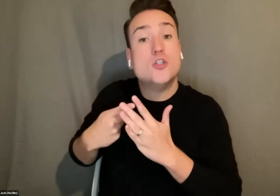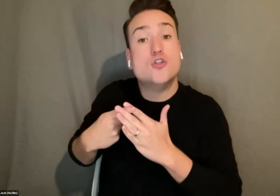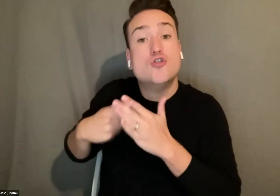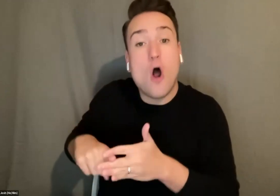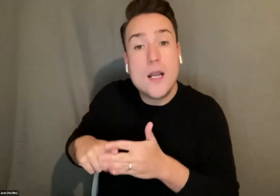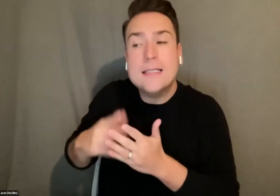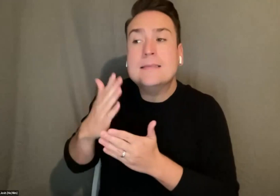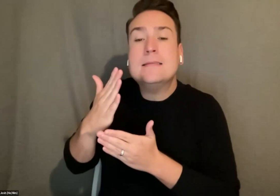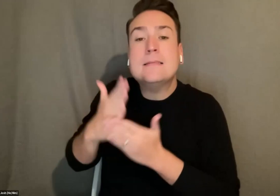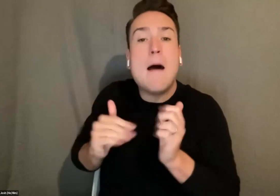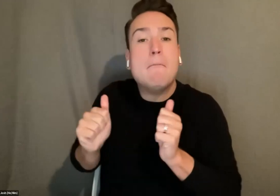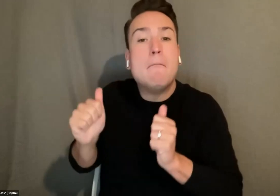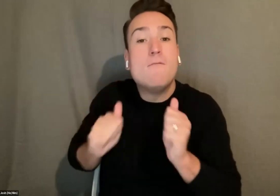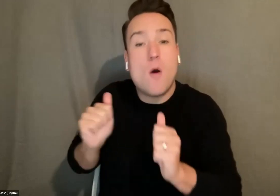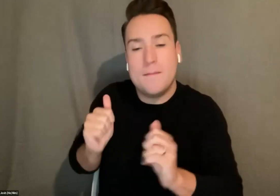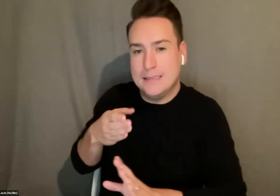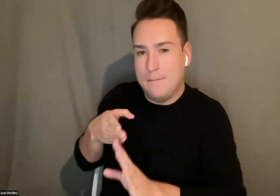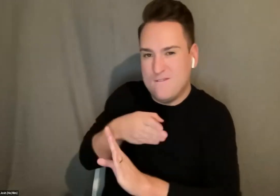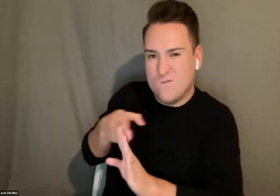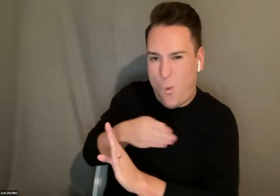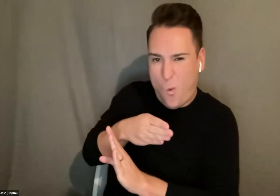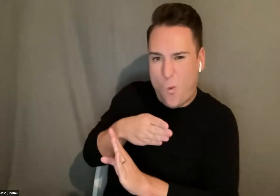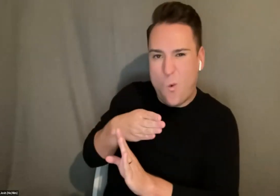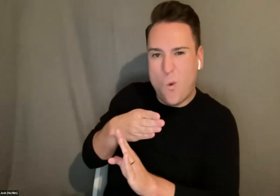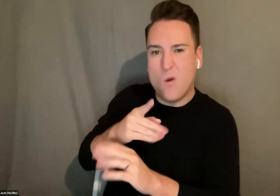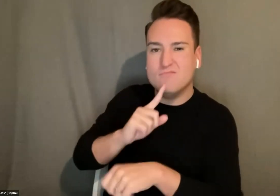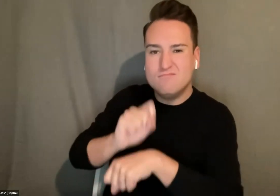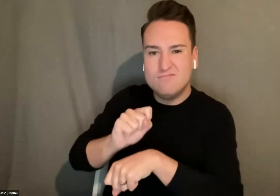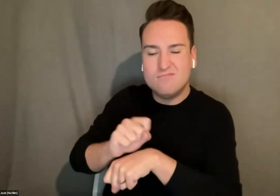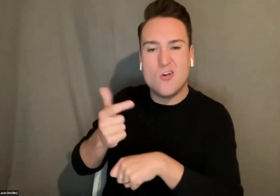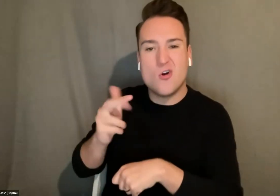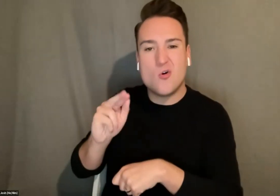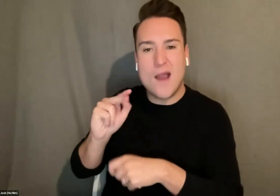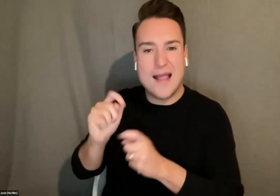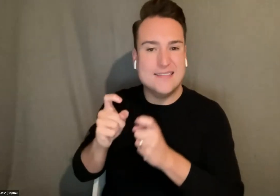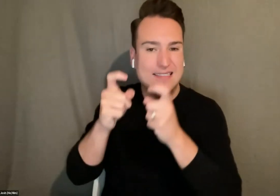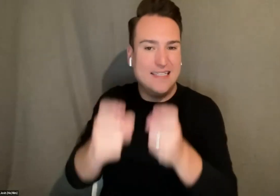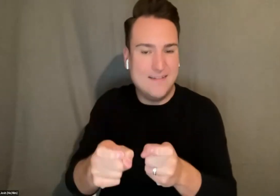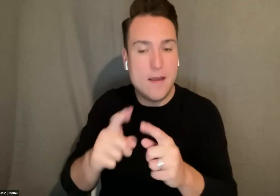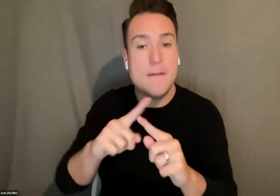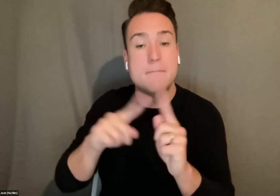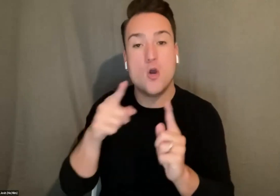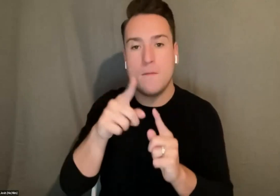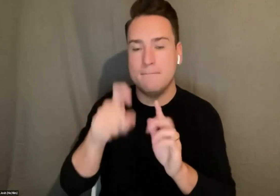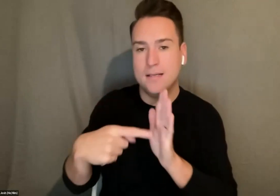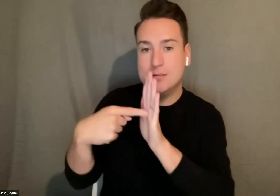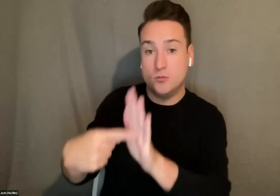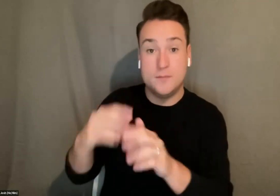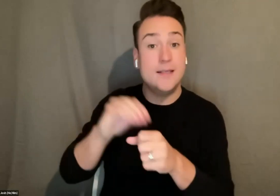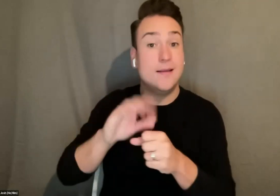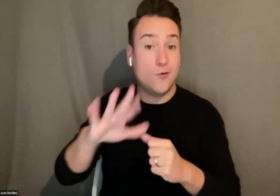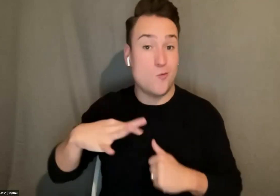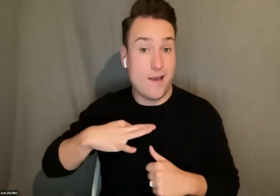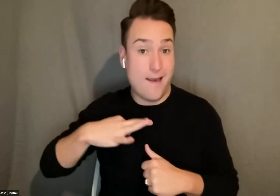performance before the actual grant is awarded as long as you can demonstrate in your application